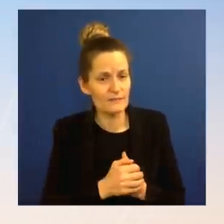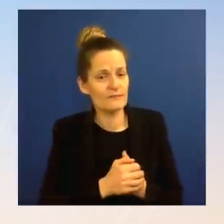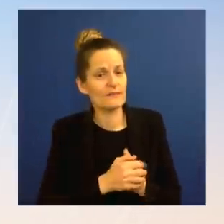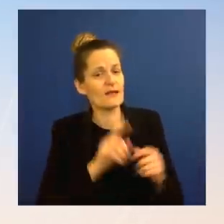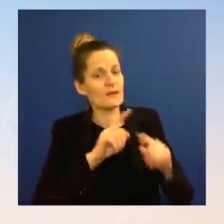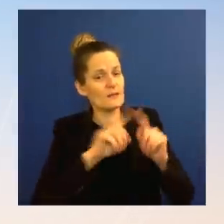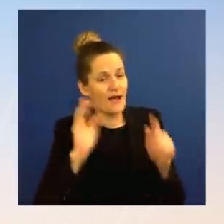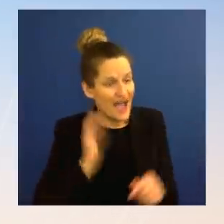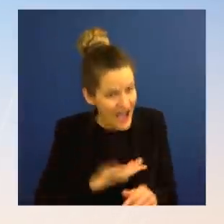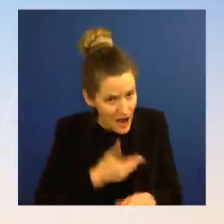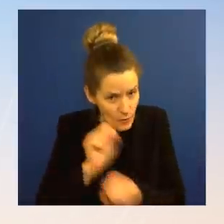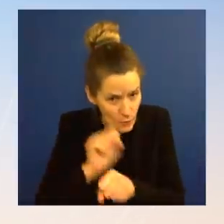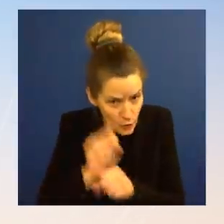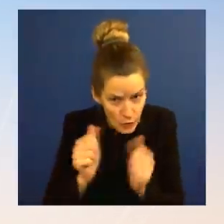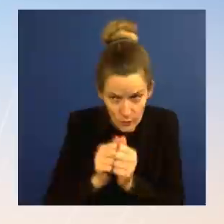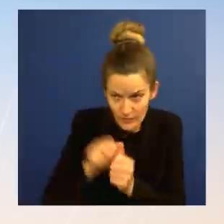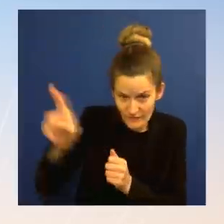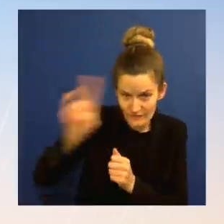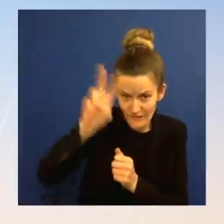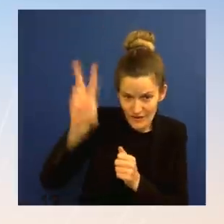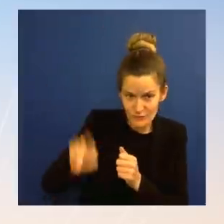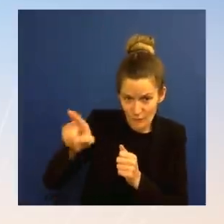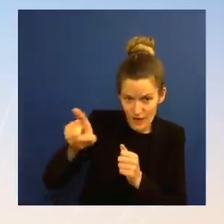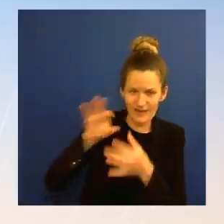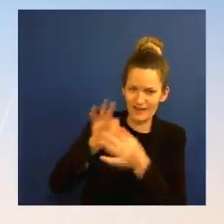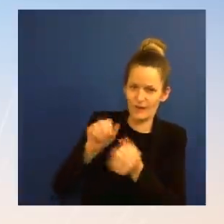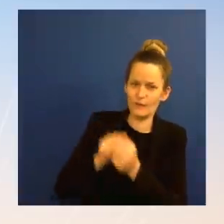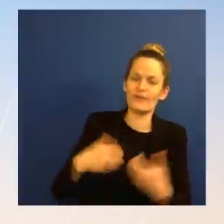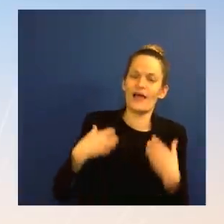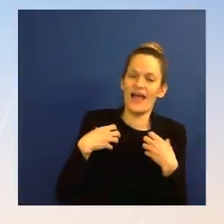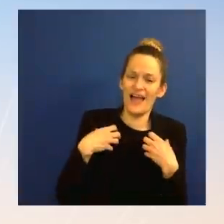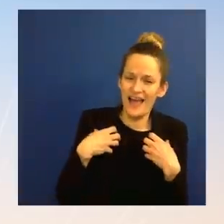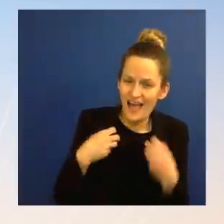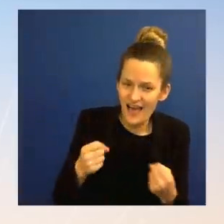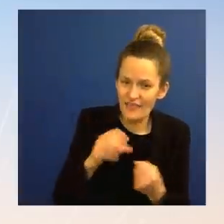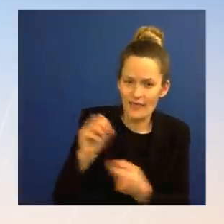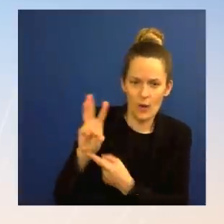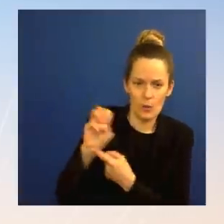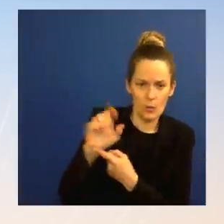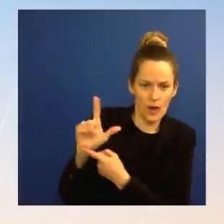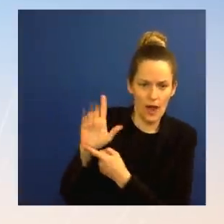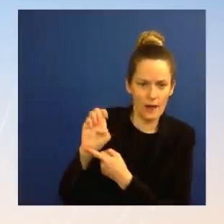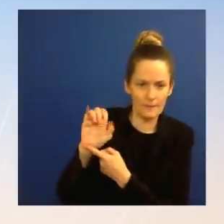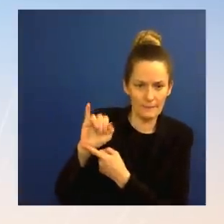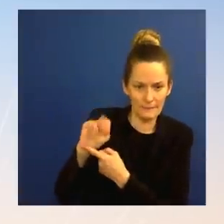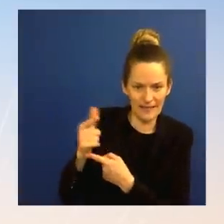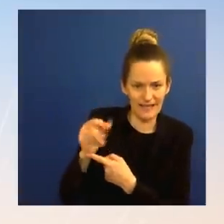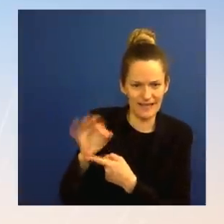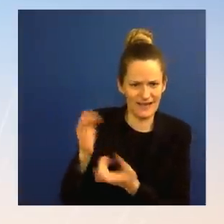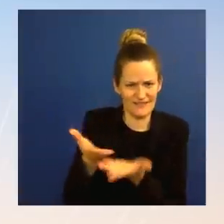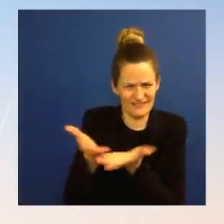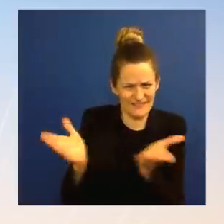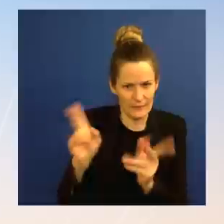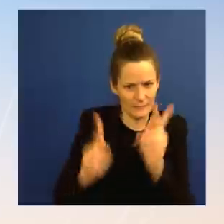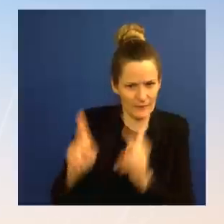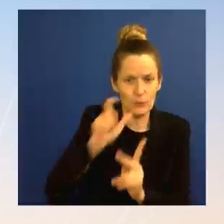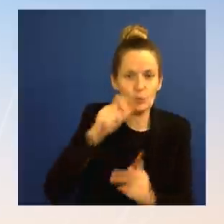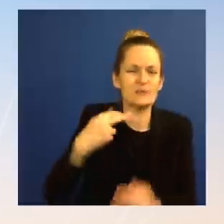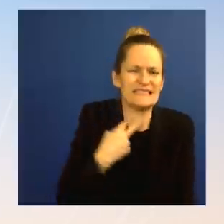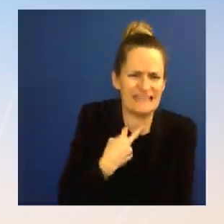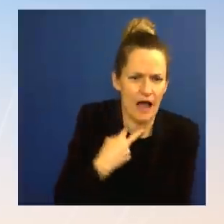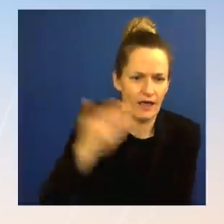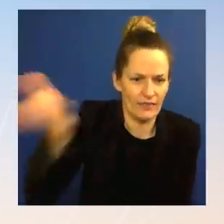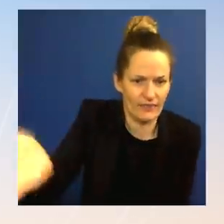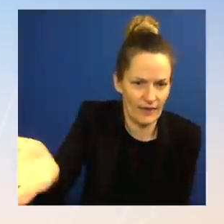citizens detained in Venezuela. Hence, we had discussions with those who were detaining them. The Just one, because there were so many questions,